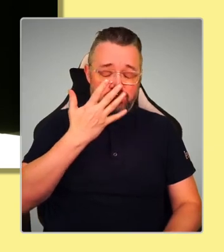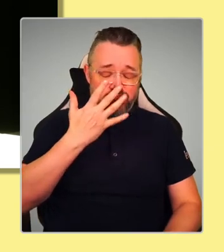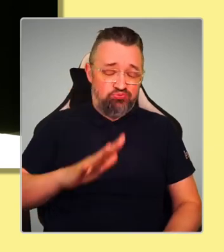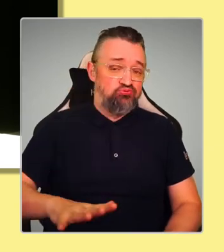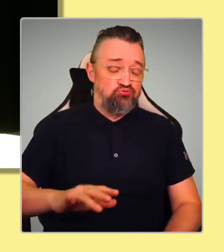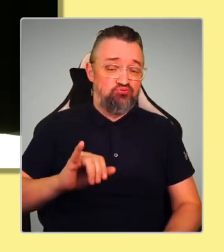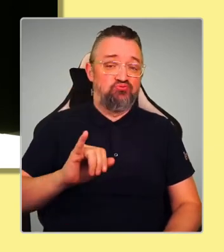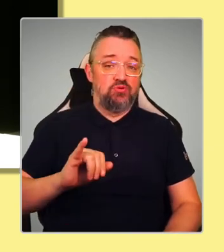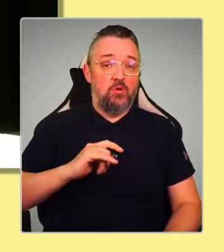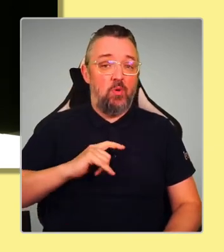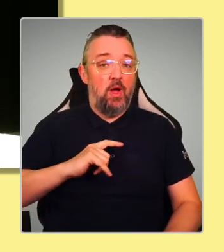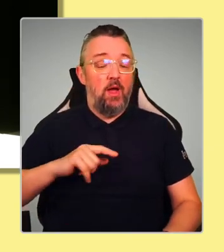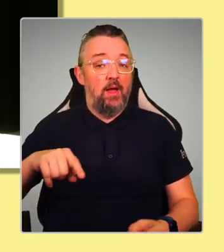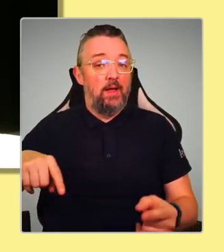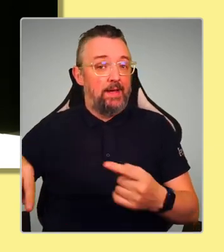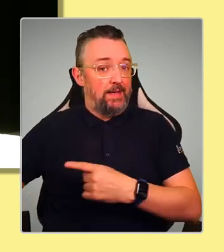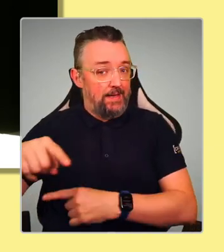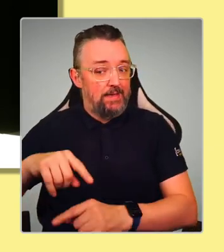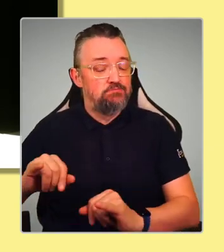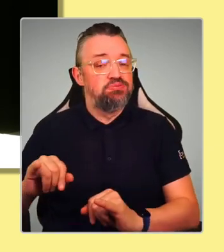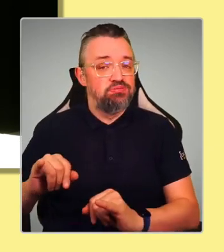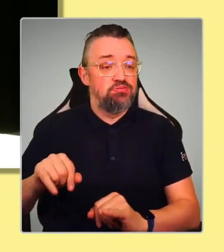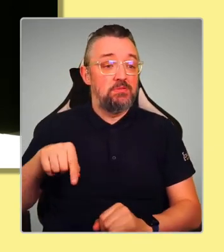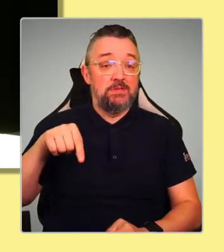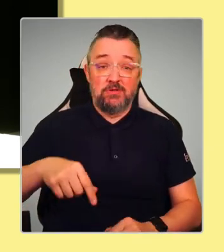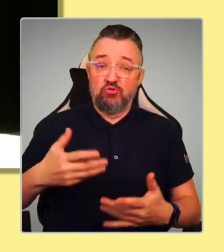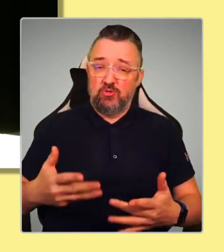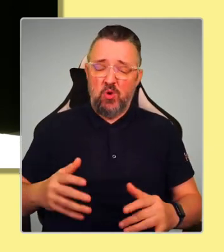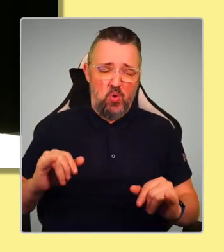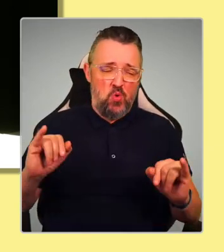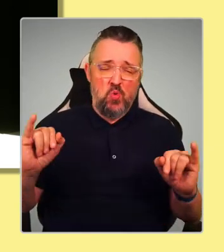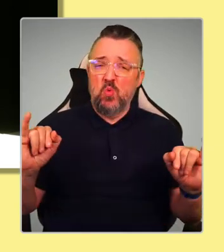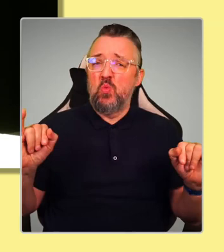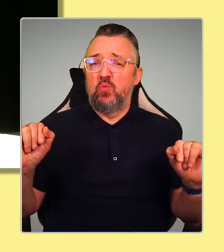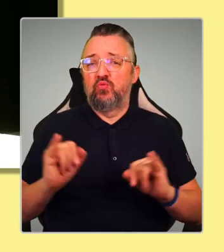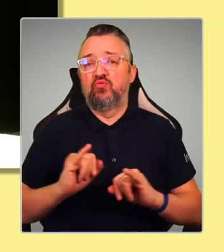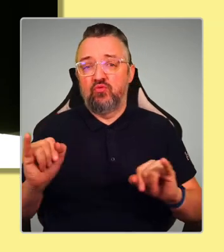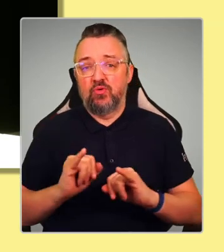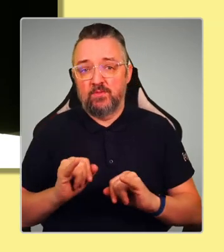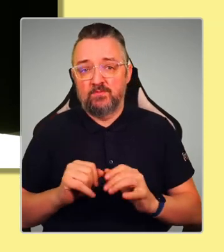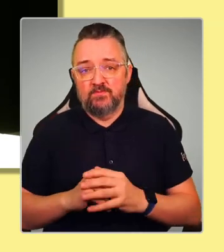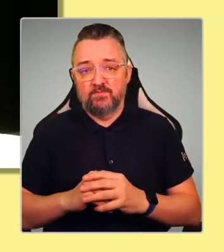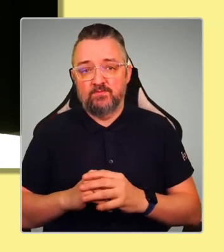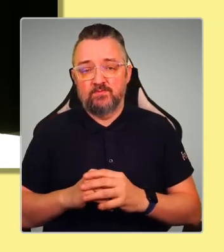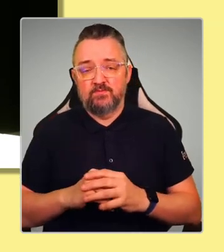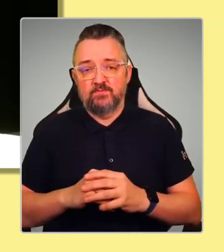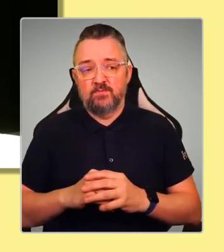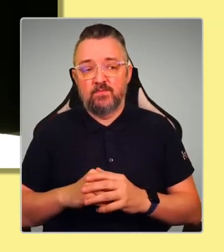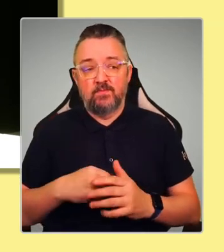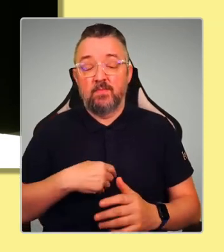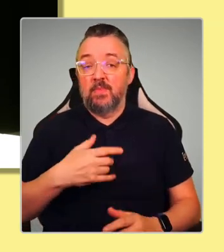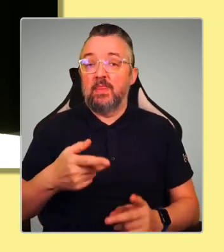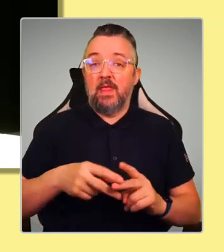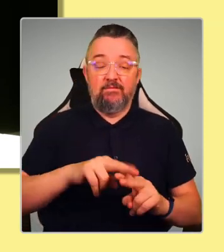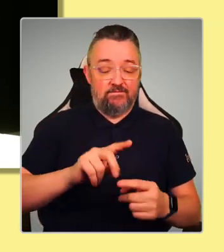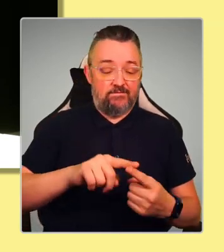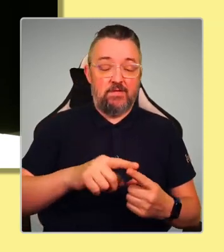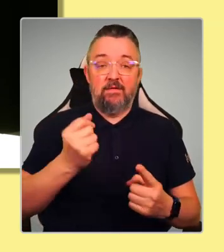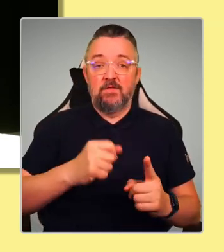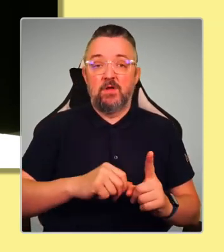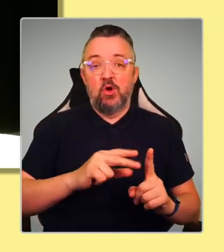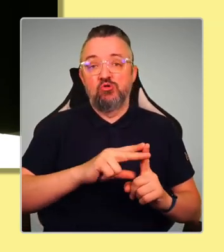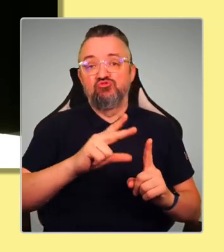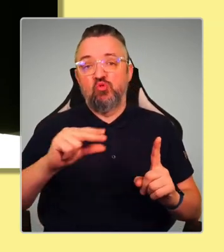disgraceful. This was a disgrace. And whether we have a Tory or a pay limitation of a Tory